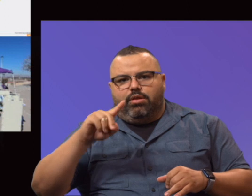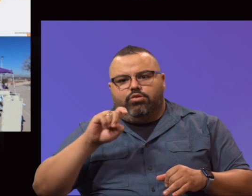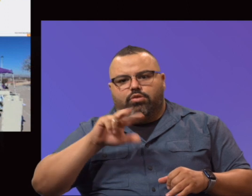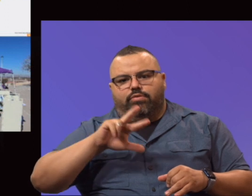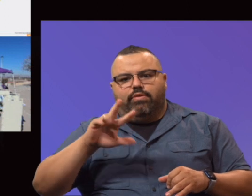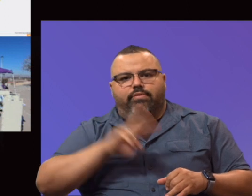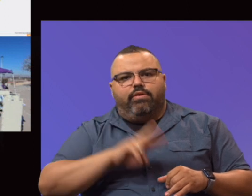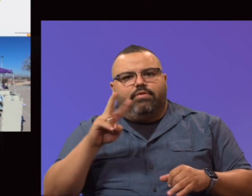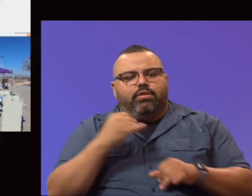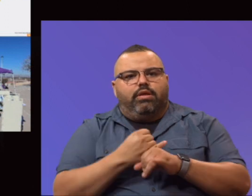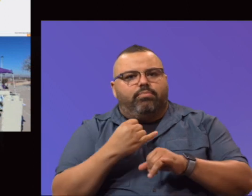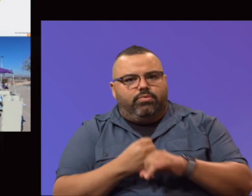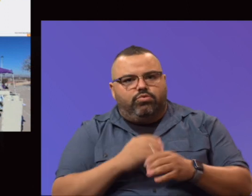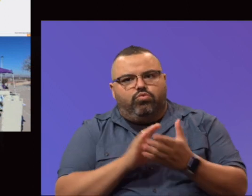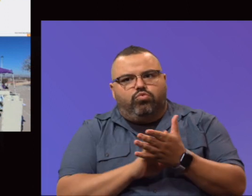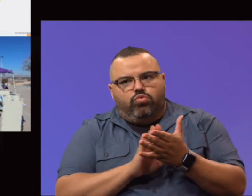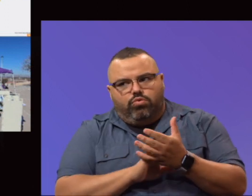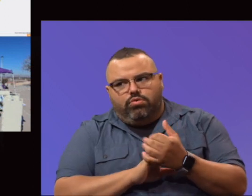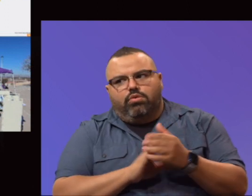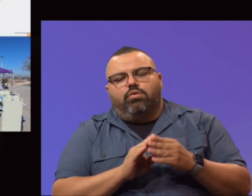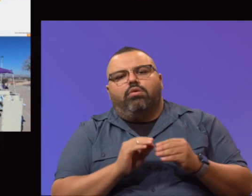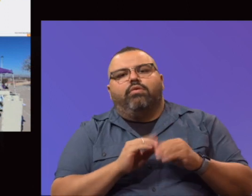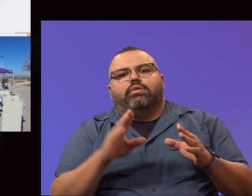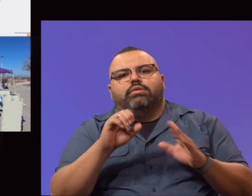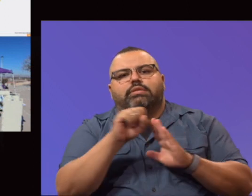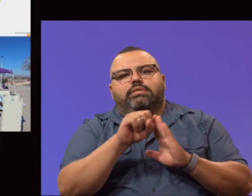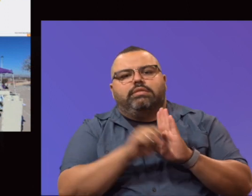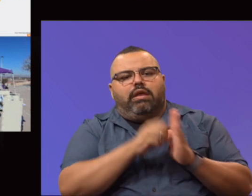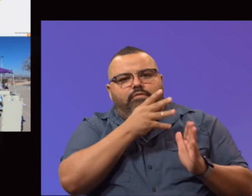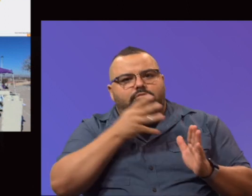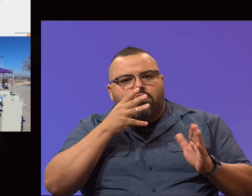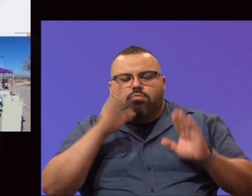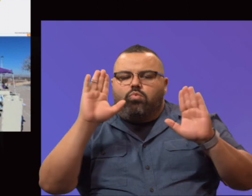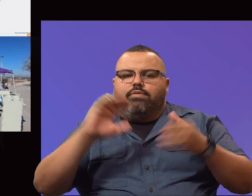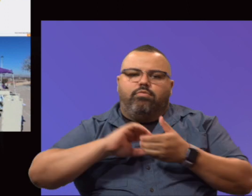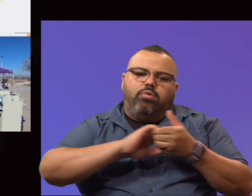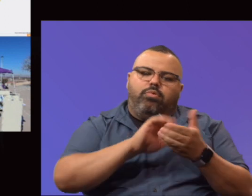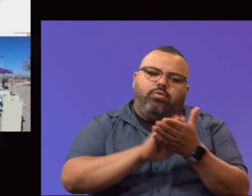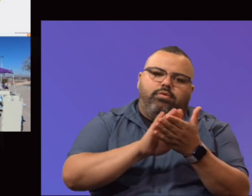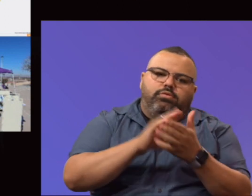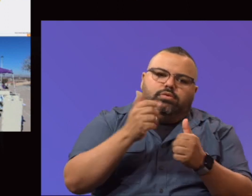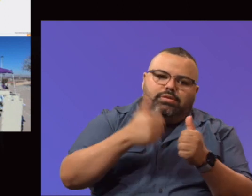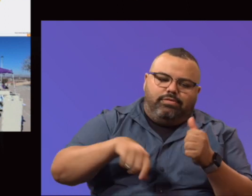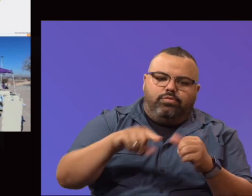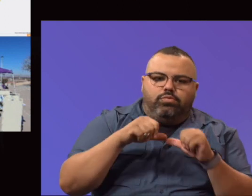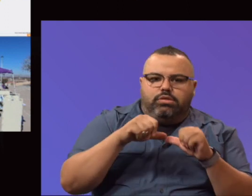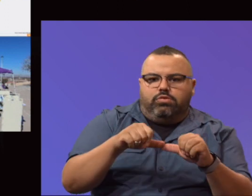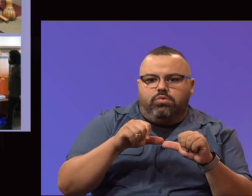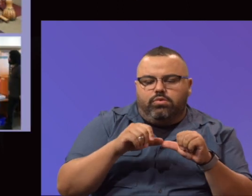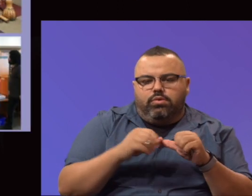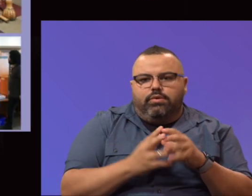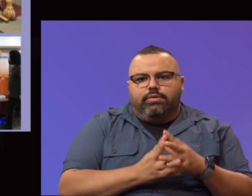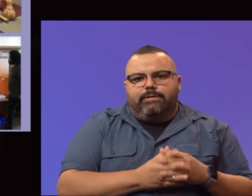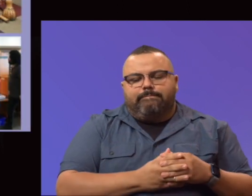at the Valle Verde Campus. So kudos, obviously State Farm, who's been a wonderful partner in this, but kudos to each of you for continuing to move this